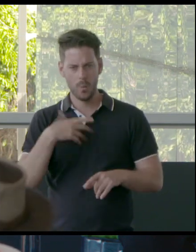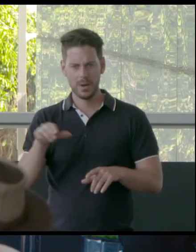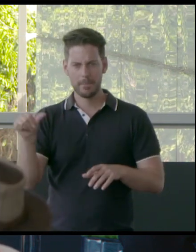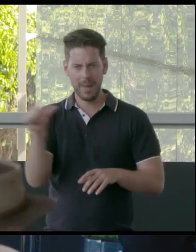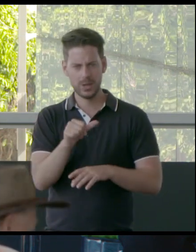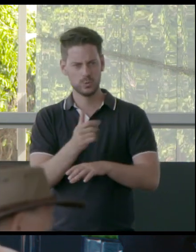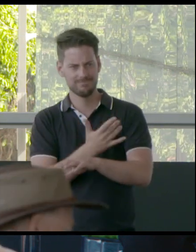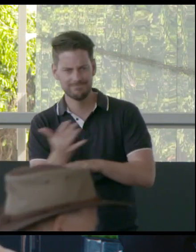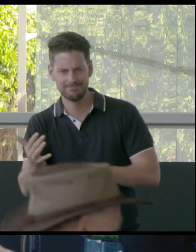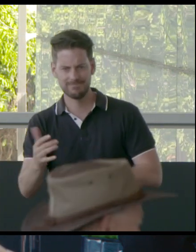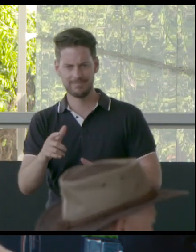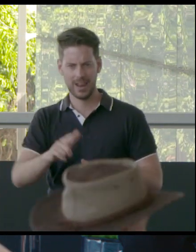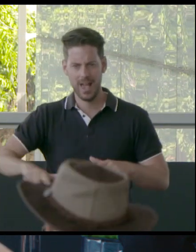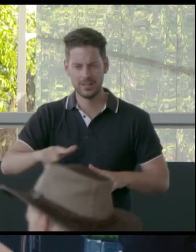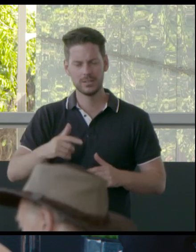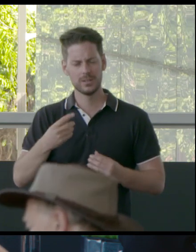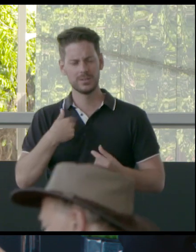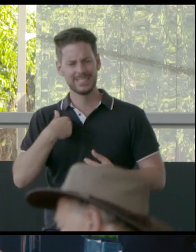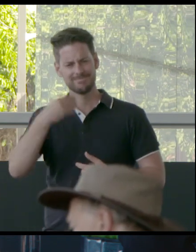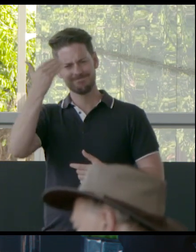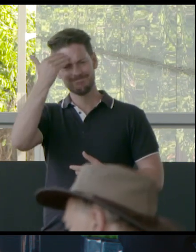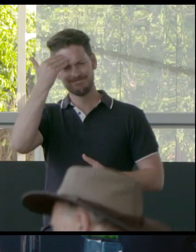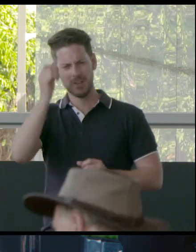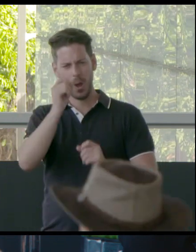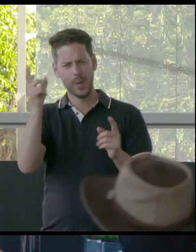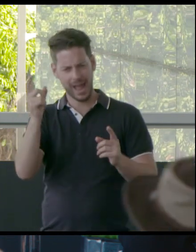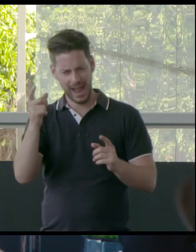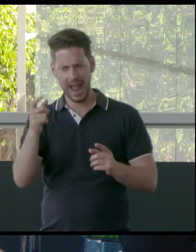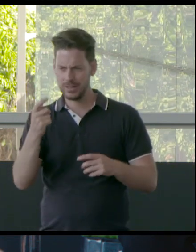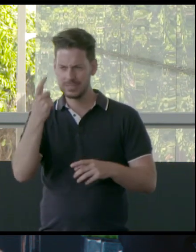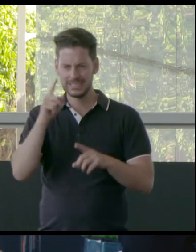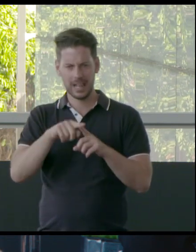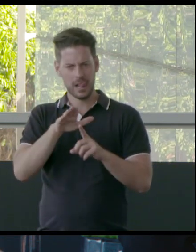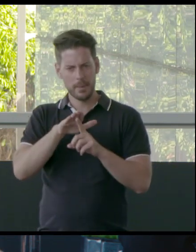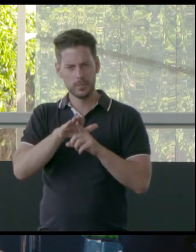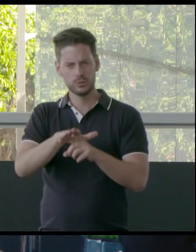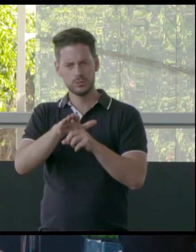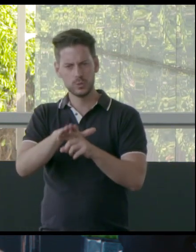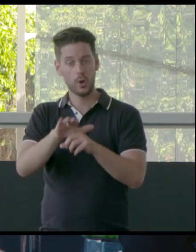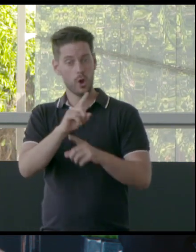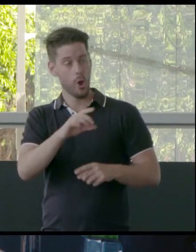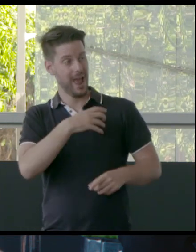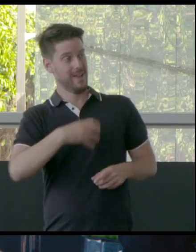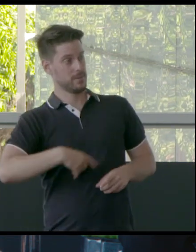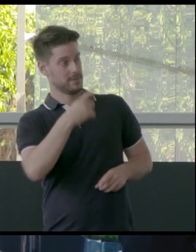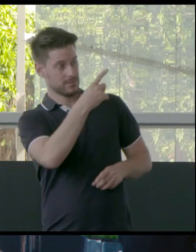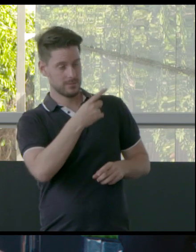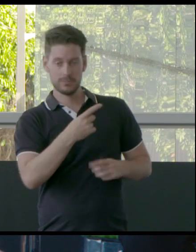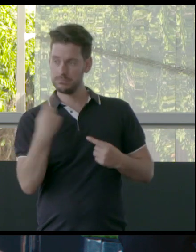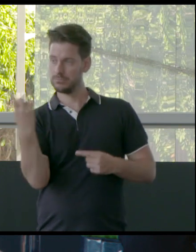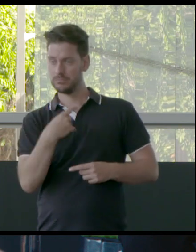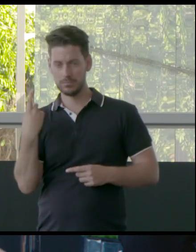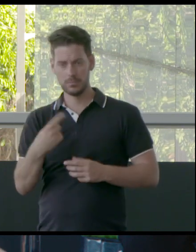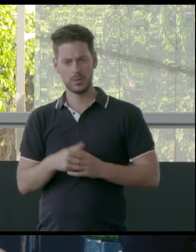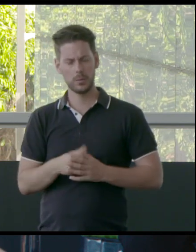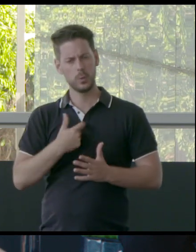or whatever. So we just have to be mindful and pushing, even though I know it's not just government, it's us, but we also